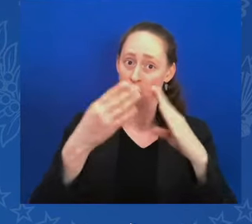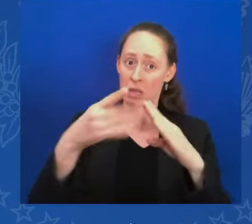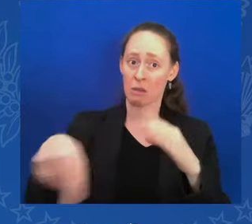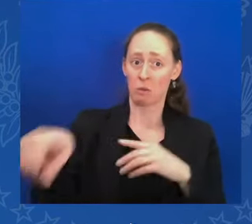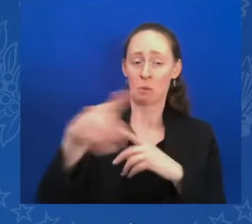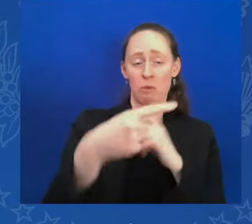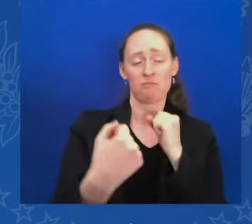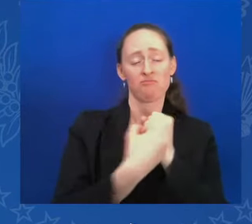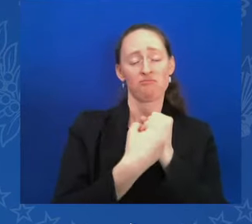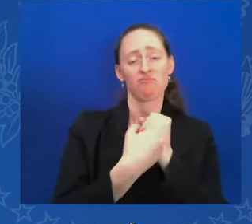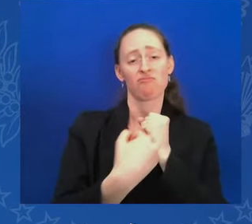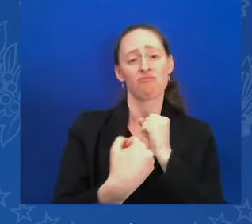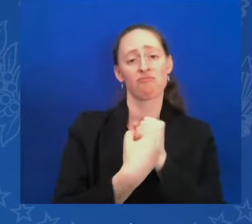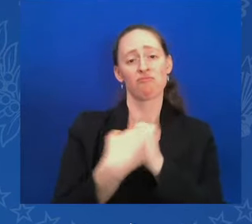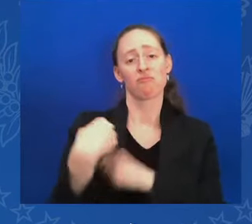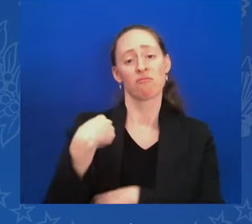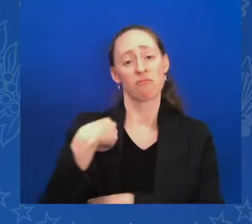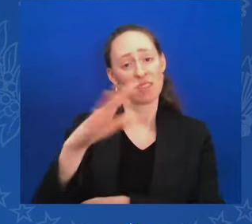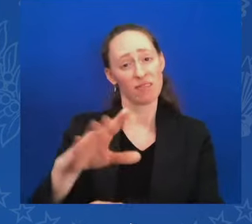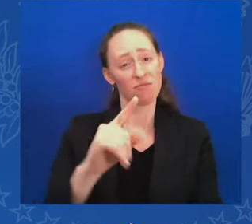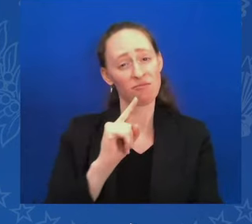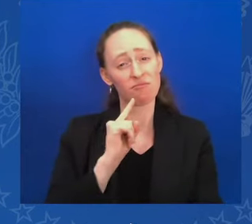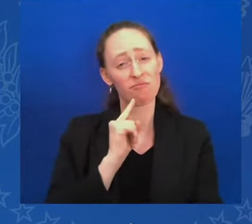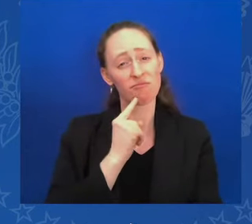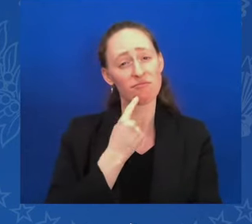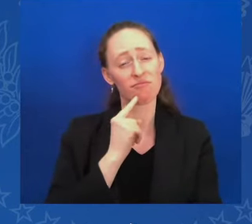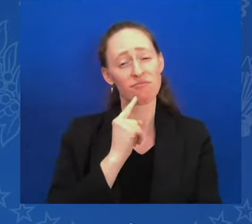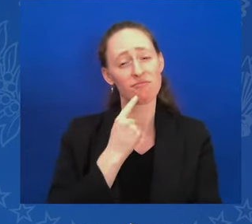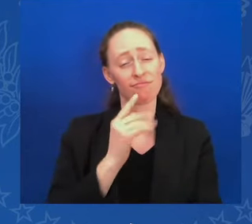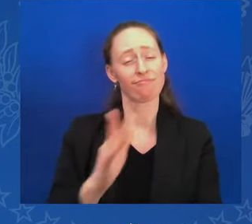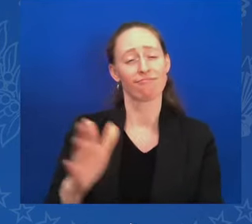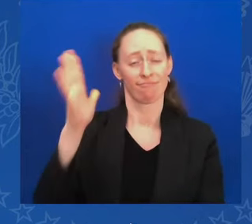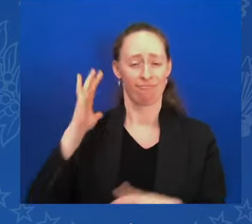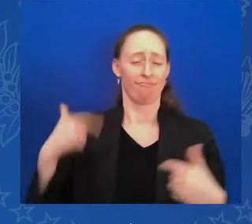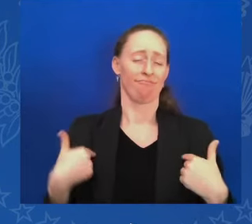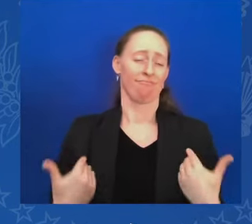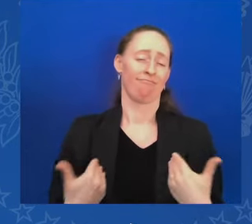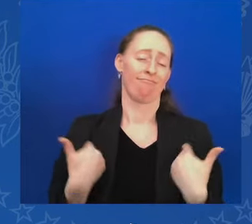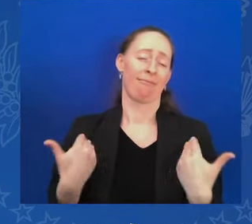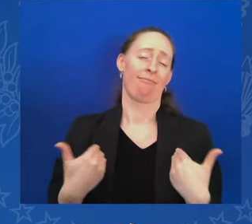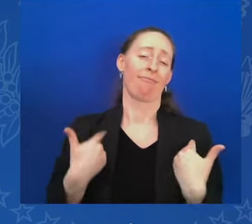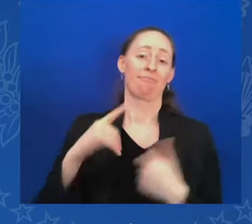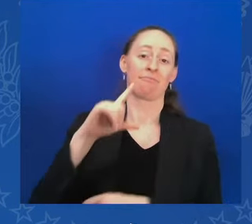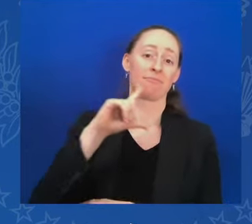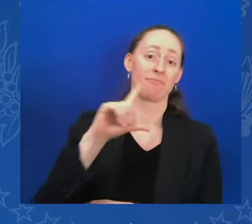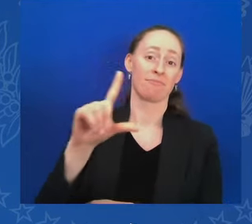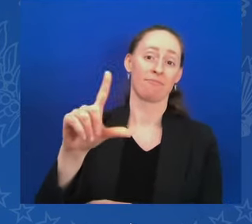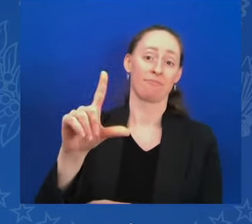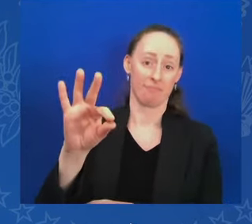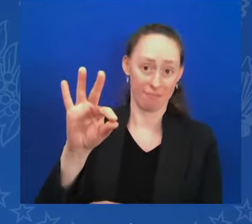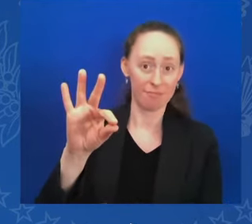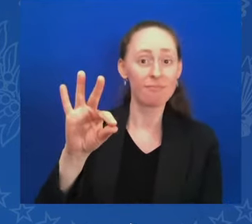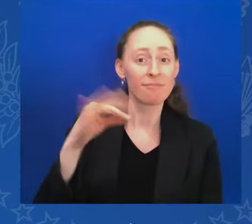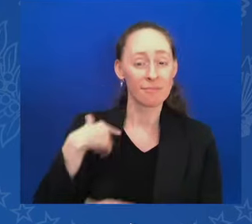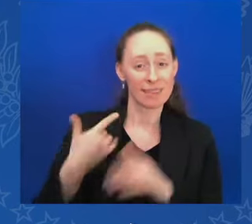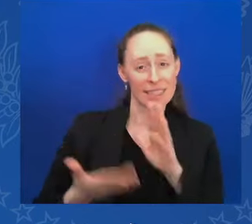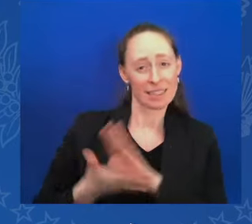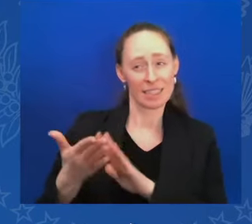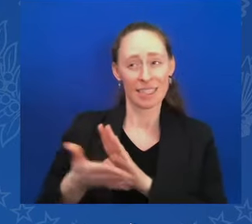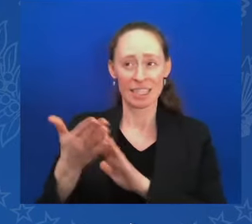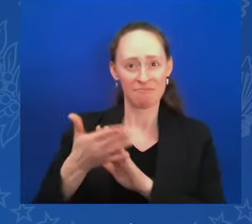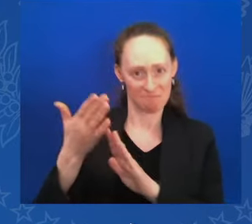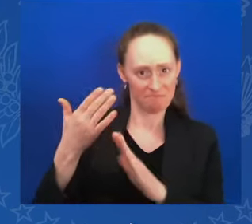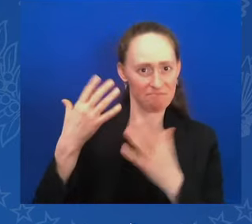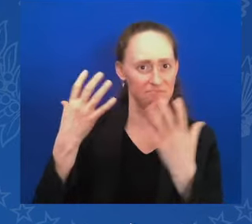-old senator. I know I'm only about 40 now, but. The 29-year-old senator, by 3